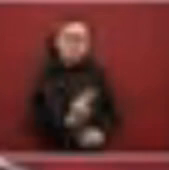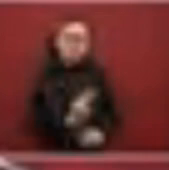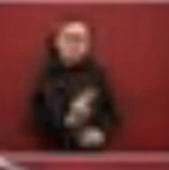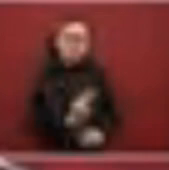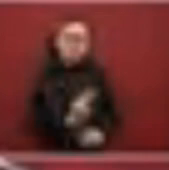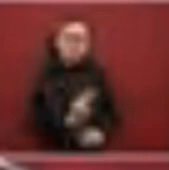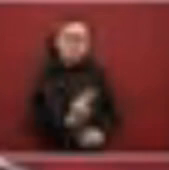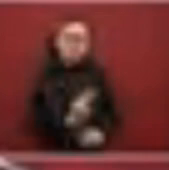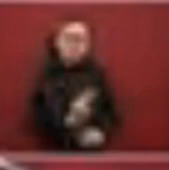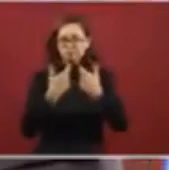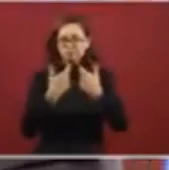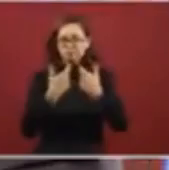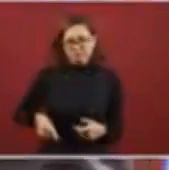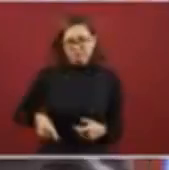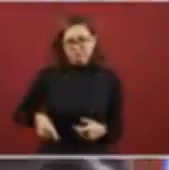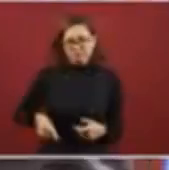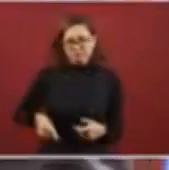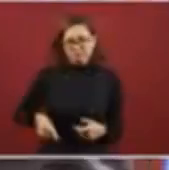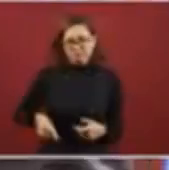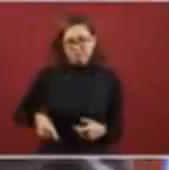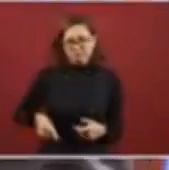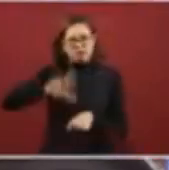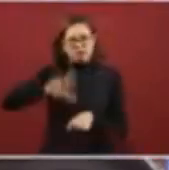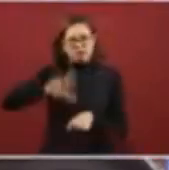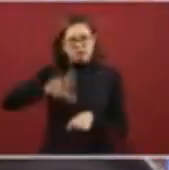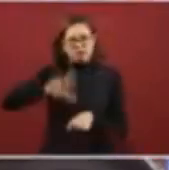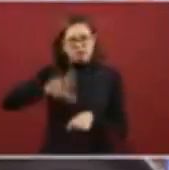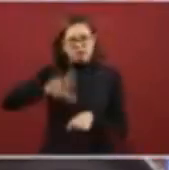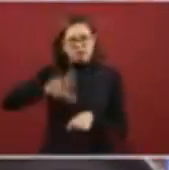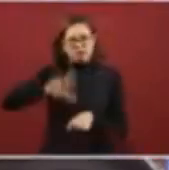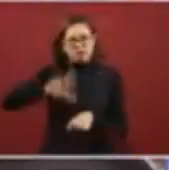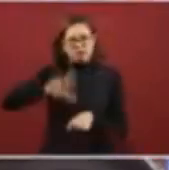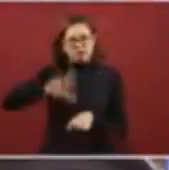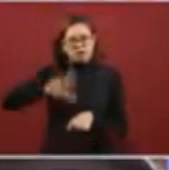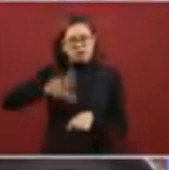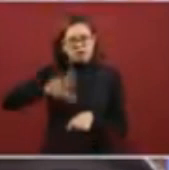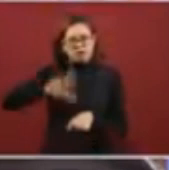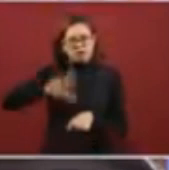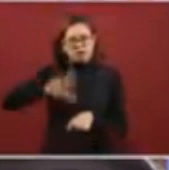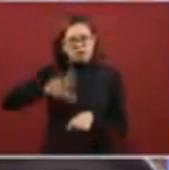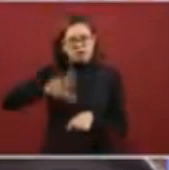and they're worried that that increase